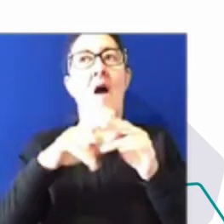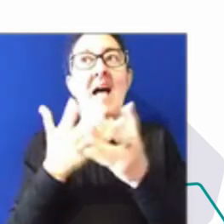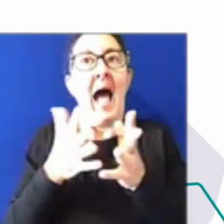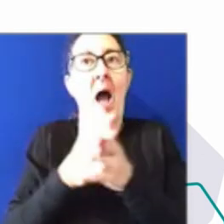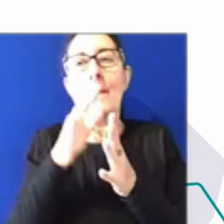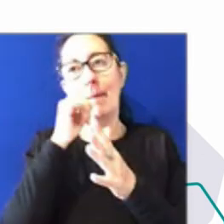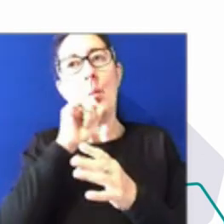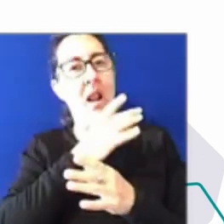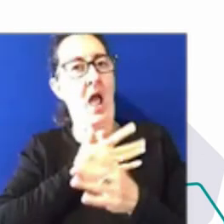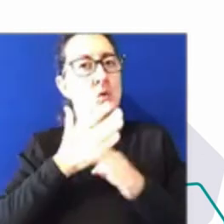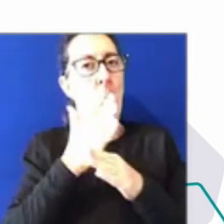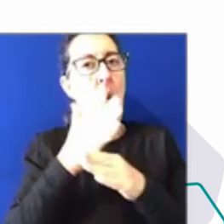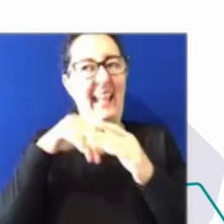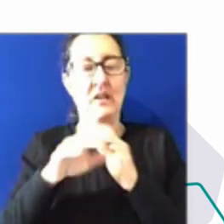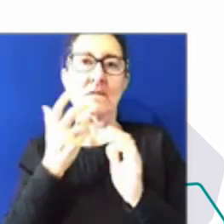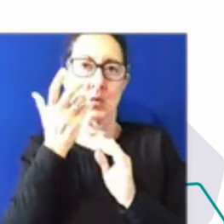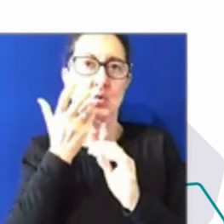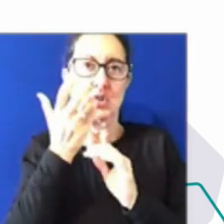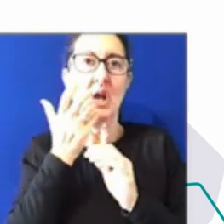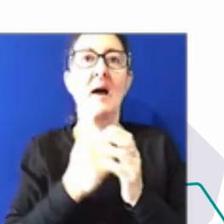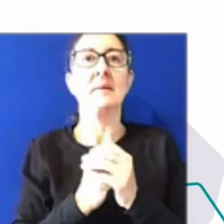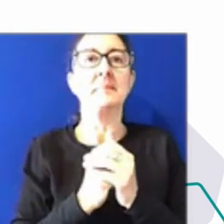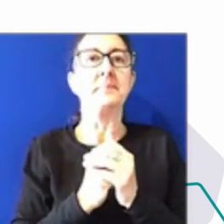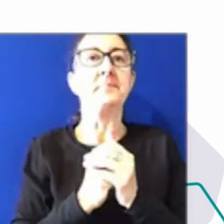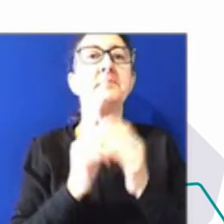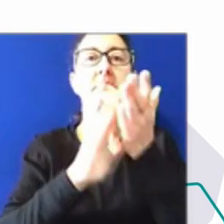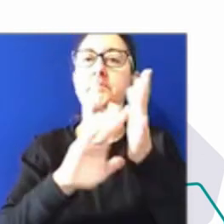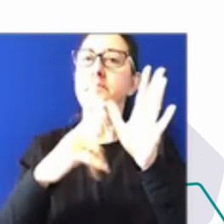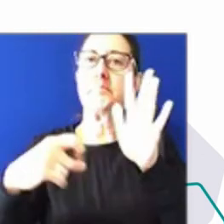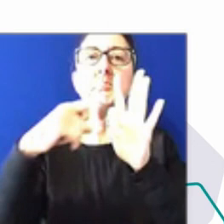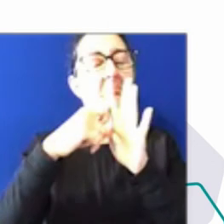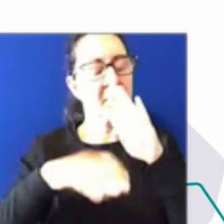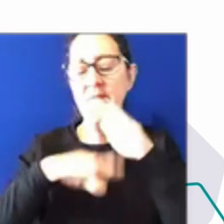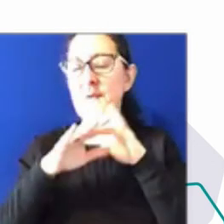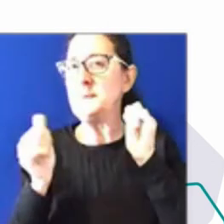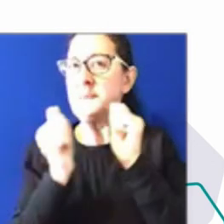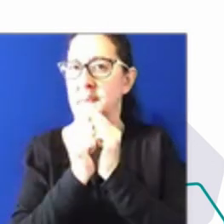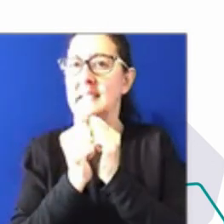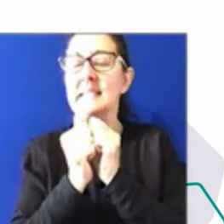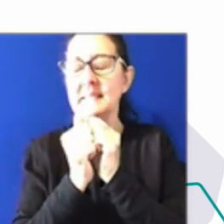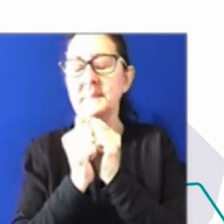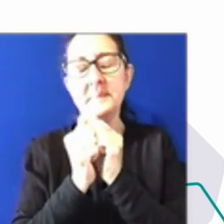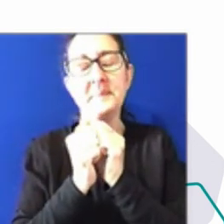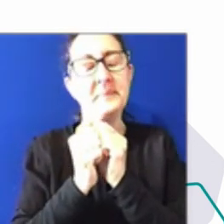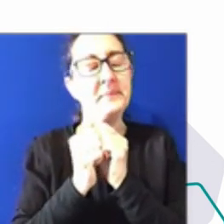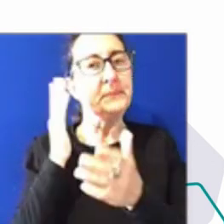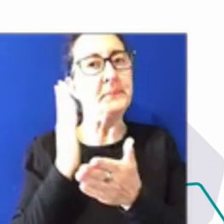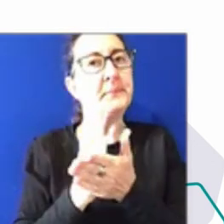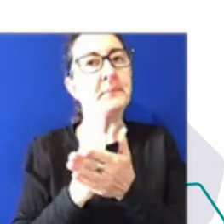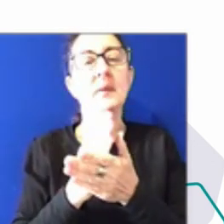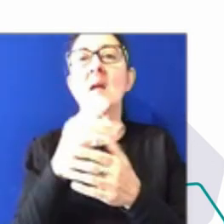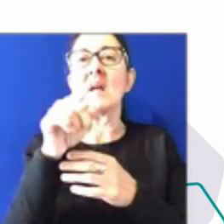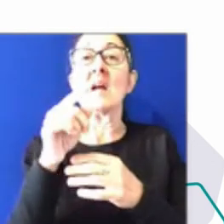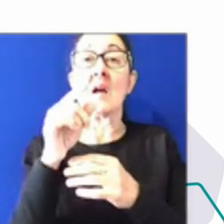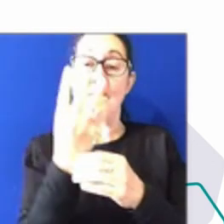Yeah, I couldn't agree more. And I think the four day week has been around or the capacity for it has been